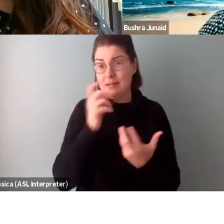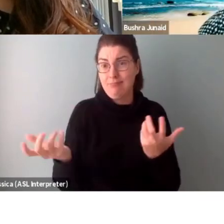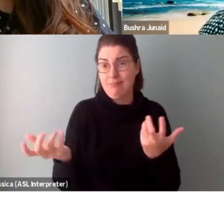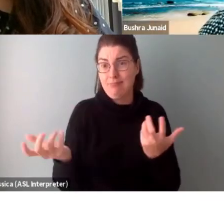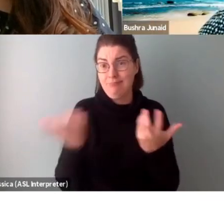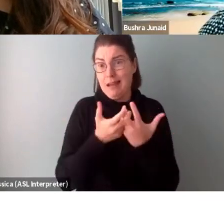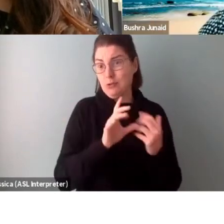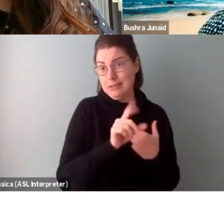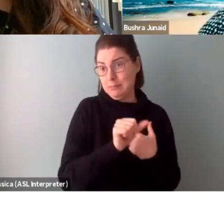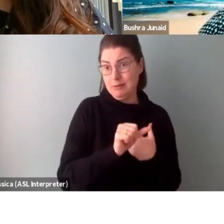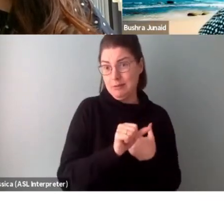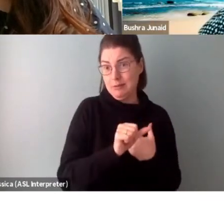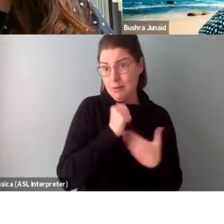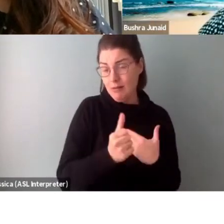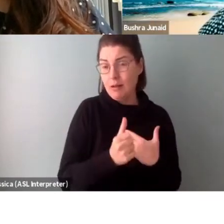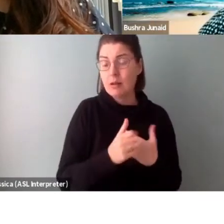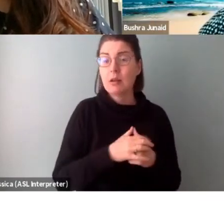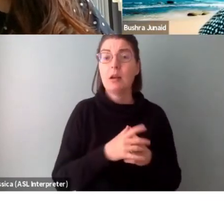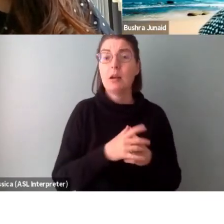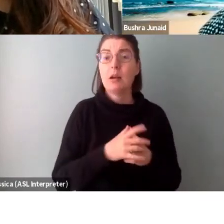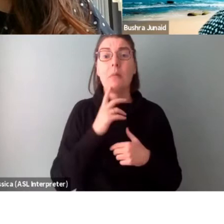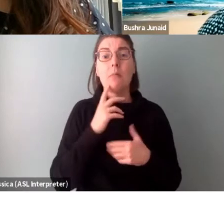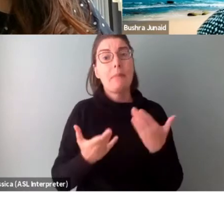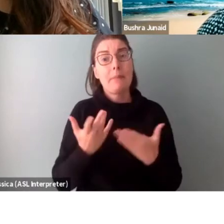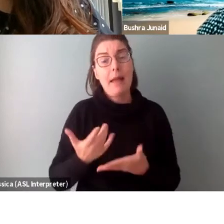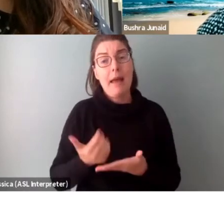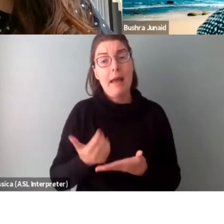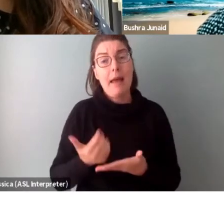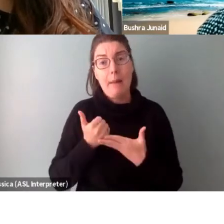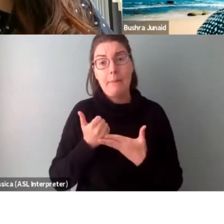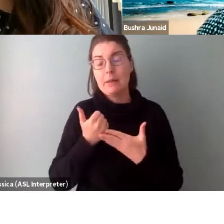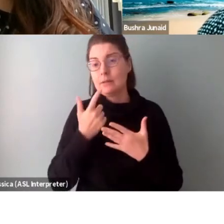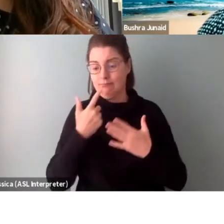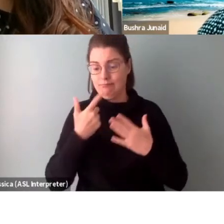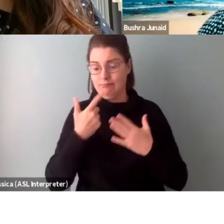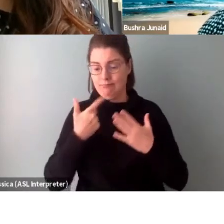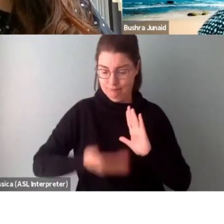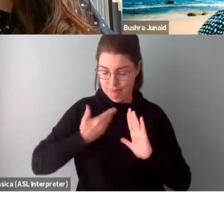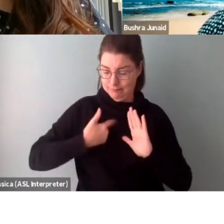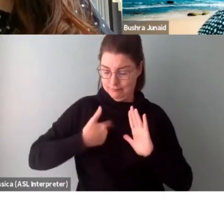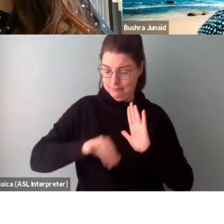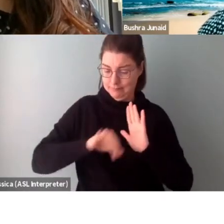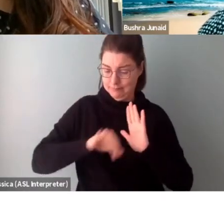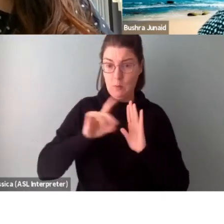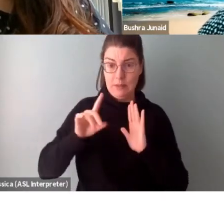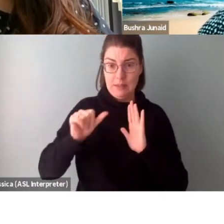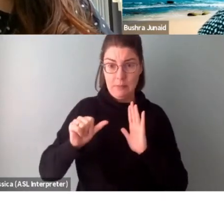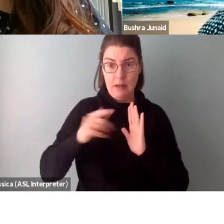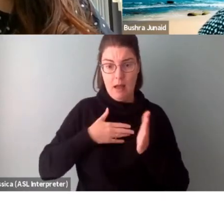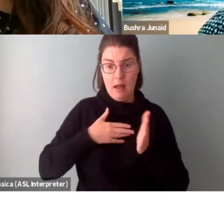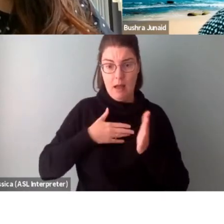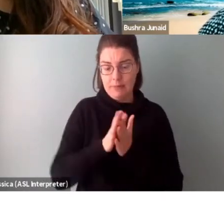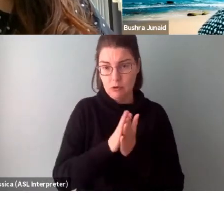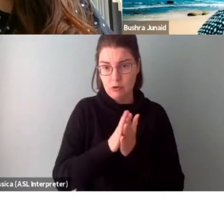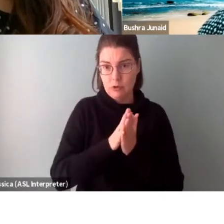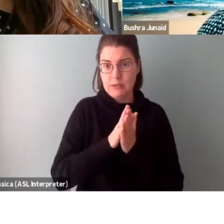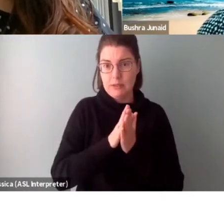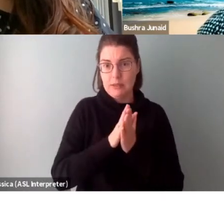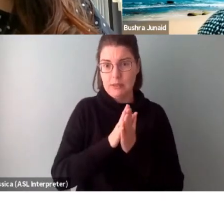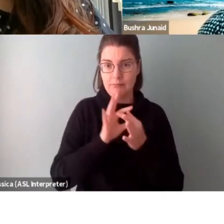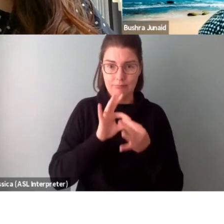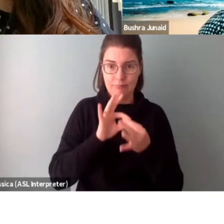So however, it may be helpful to at least say as someone with a disability, these are my interests and preoccupations.